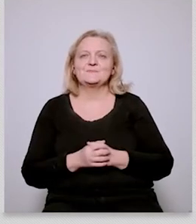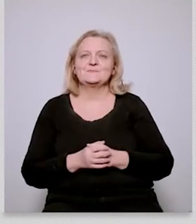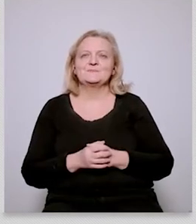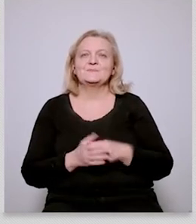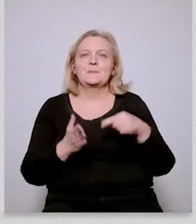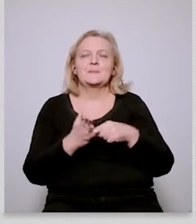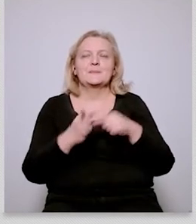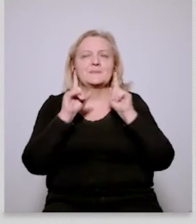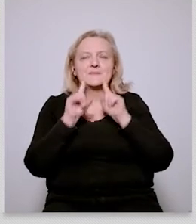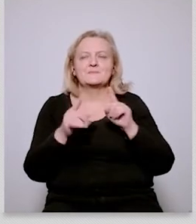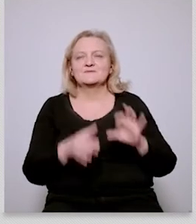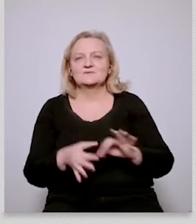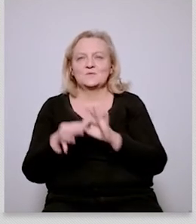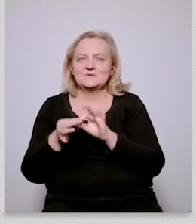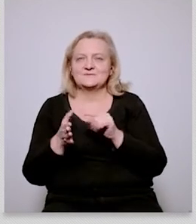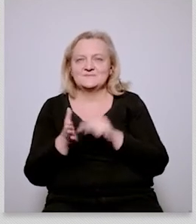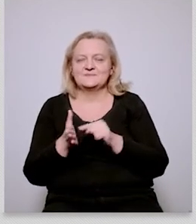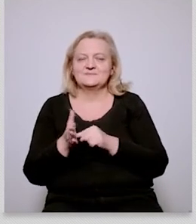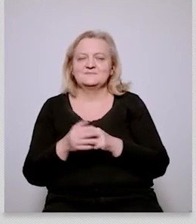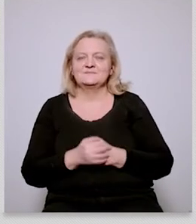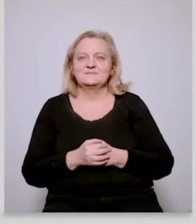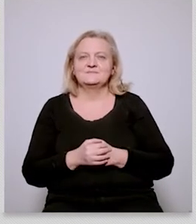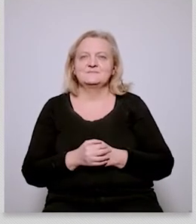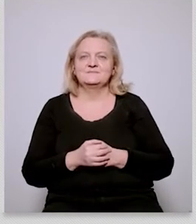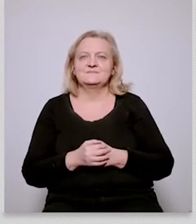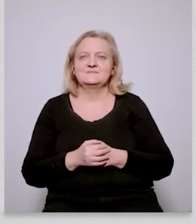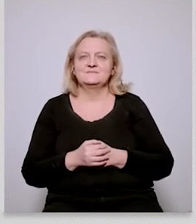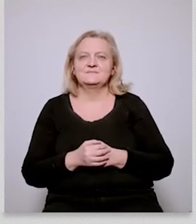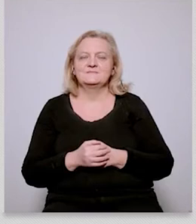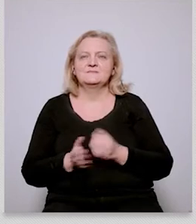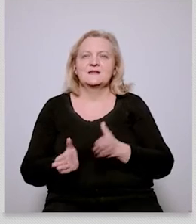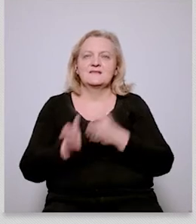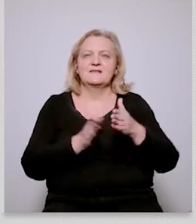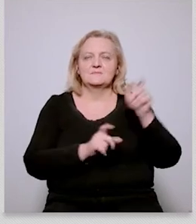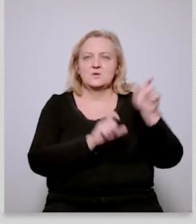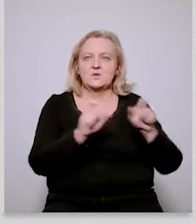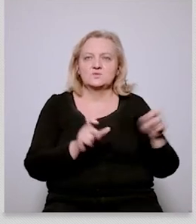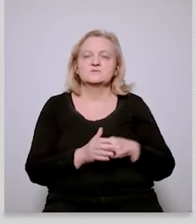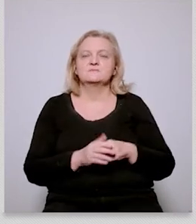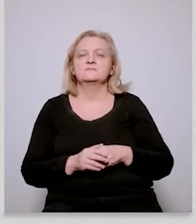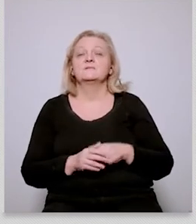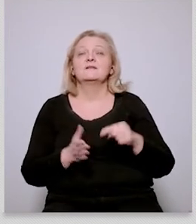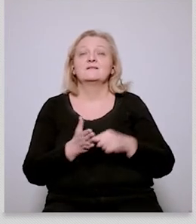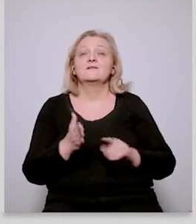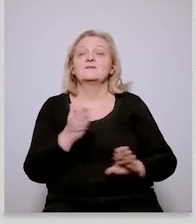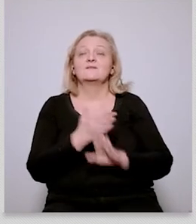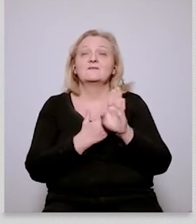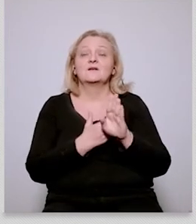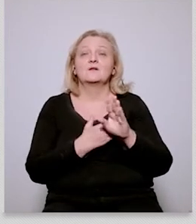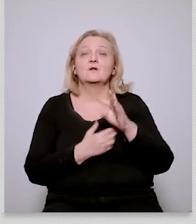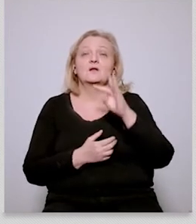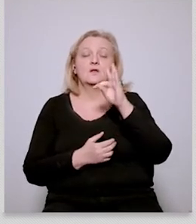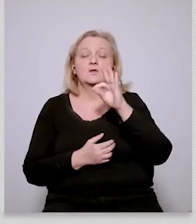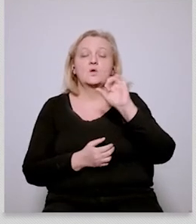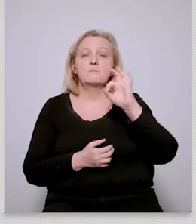forward now to hear from from thomas jungwood and susie dennison because we with your with your with part we have kind